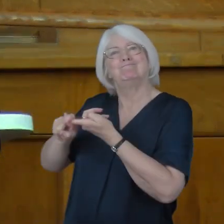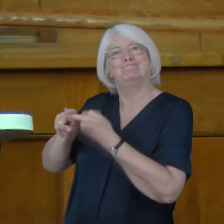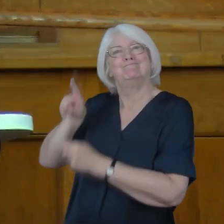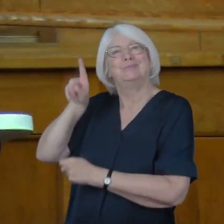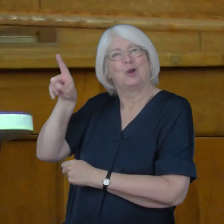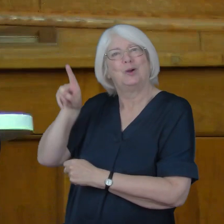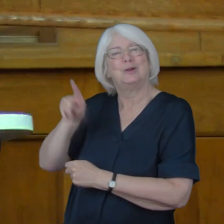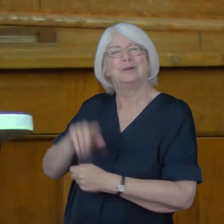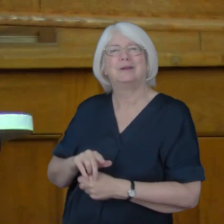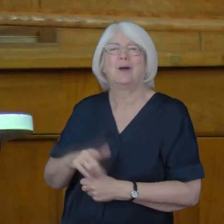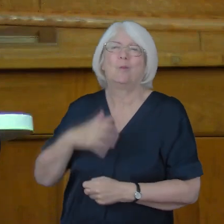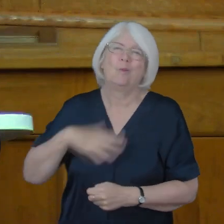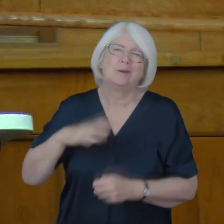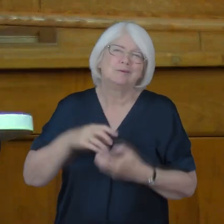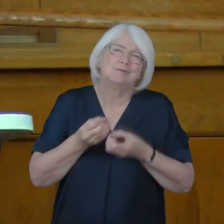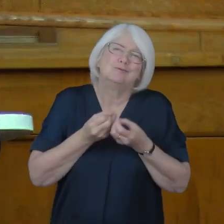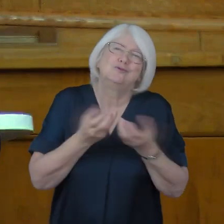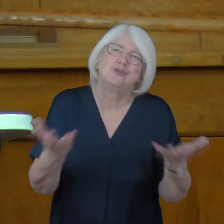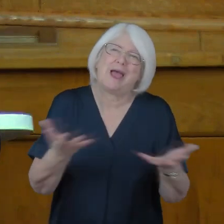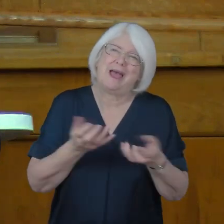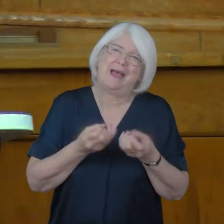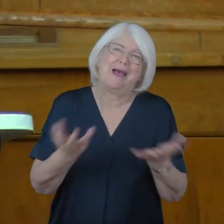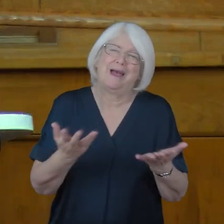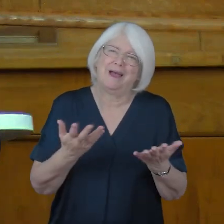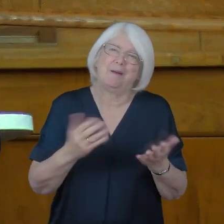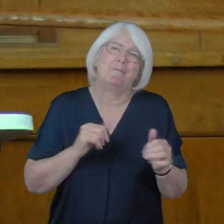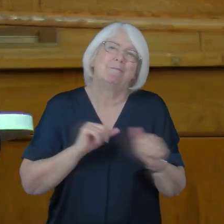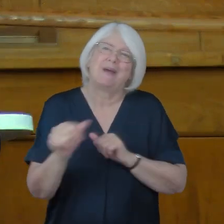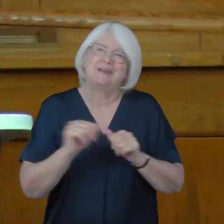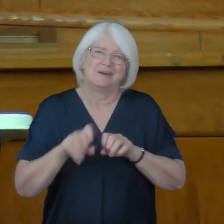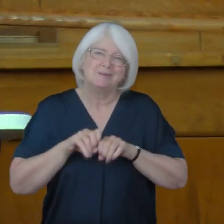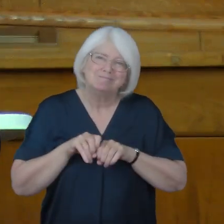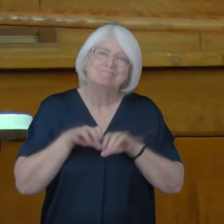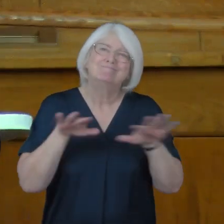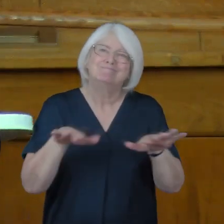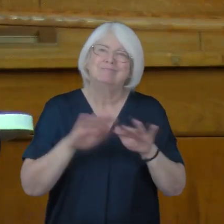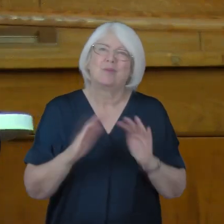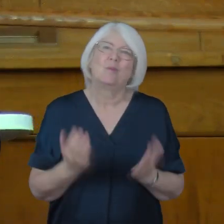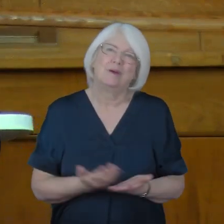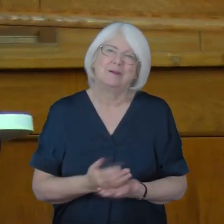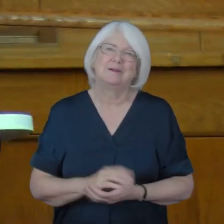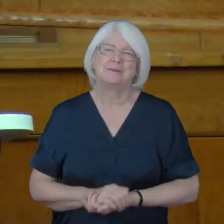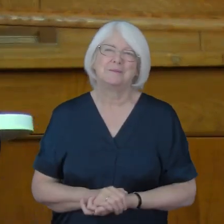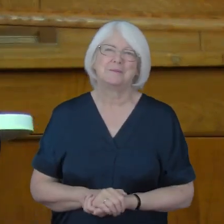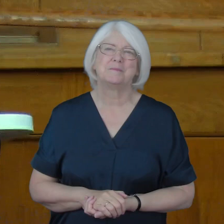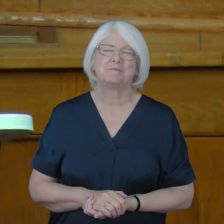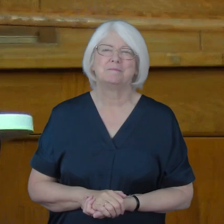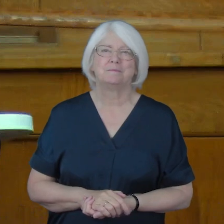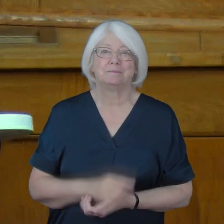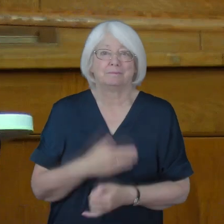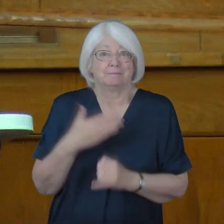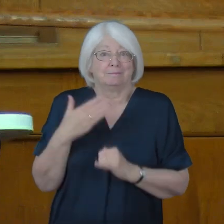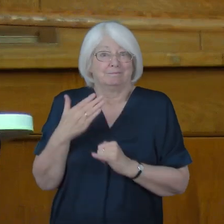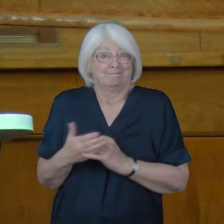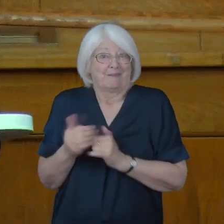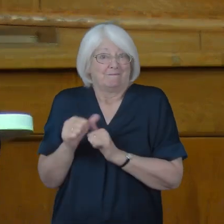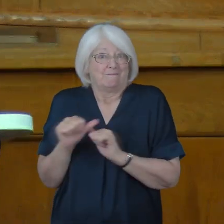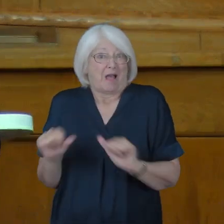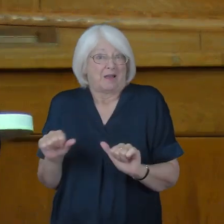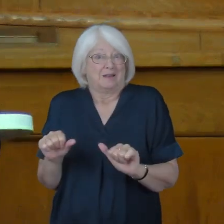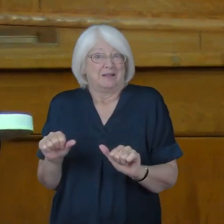us to share this more effectively in the world. Finally,